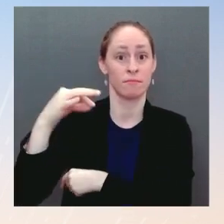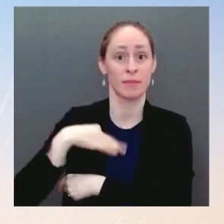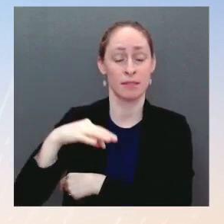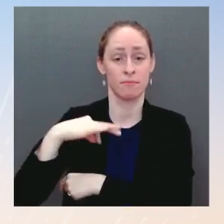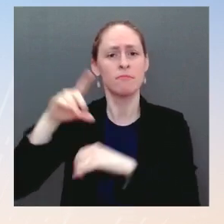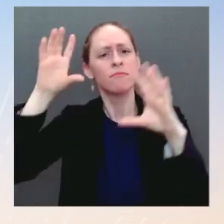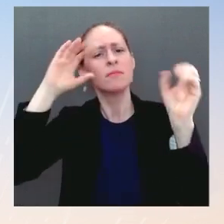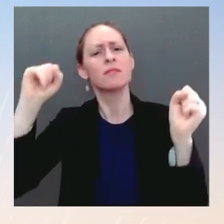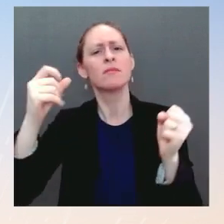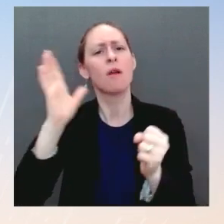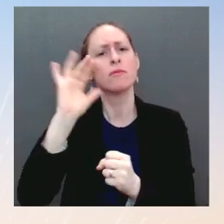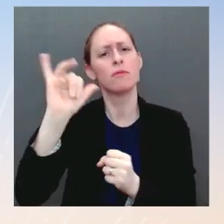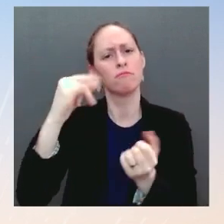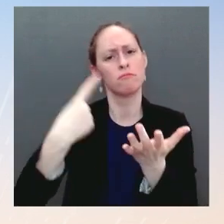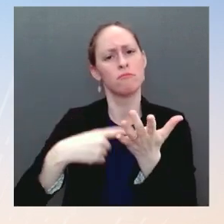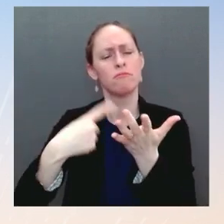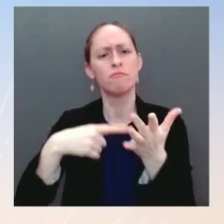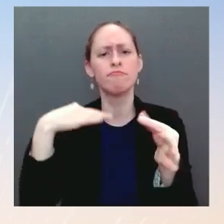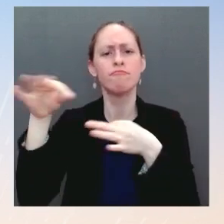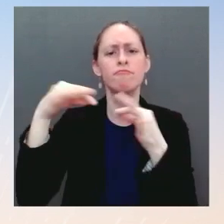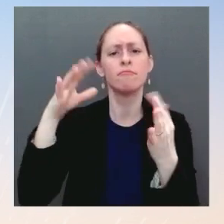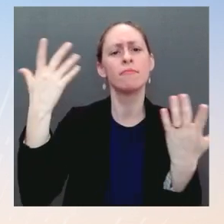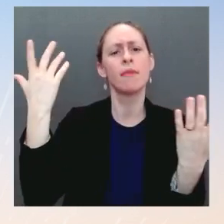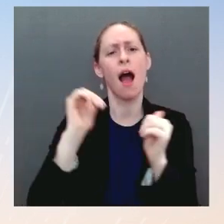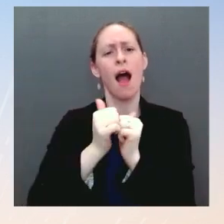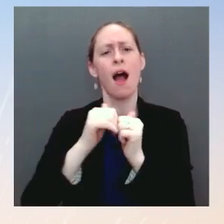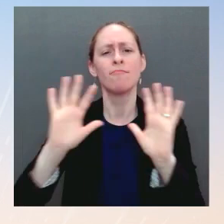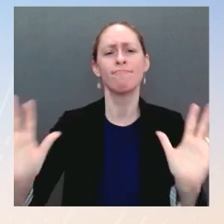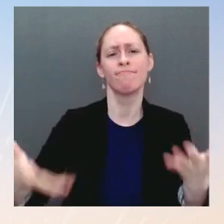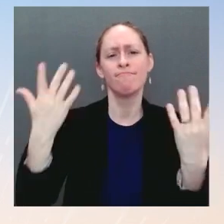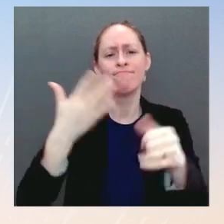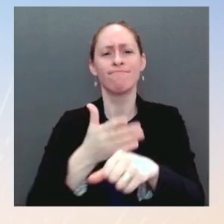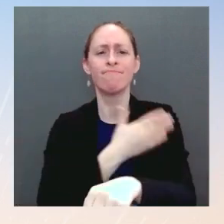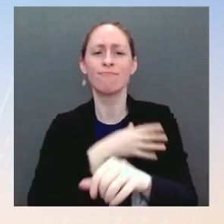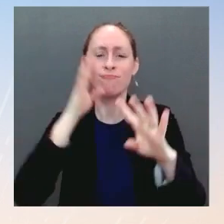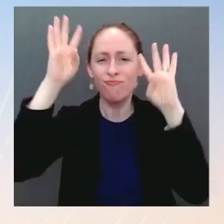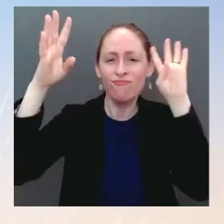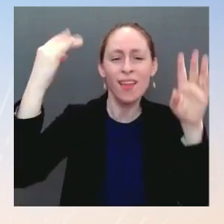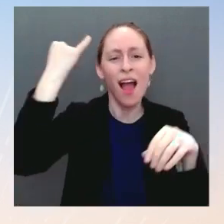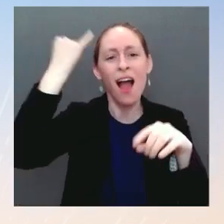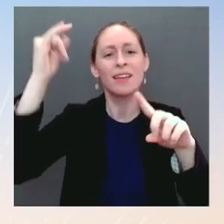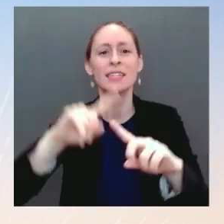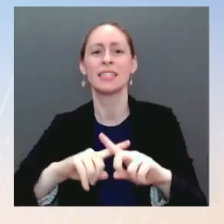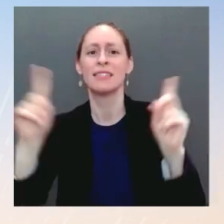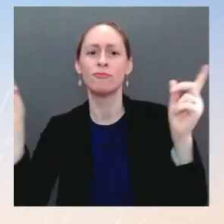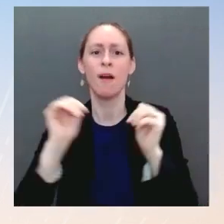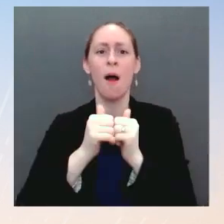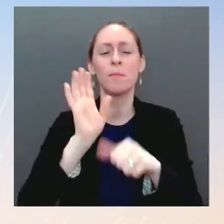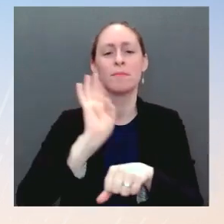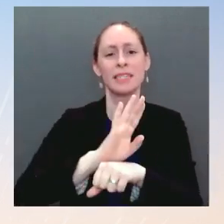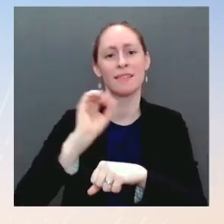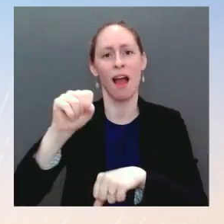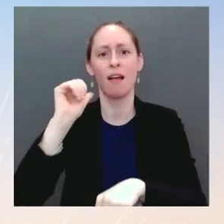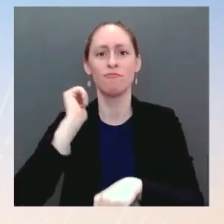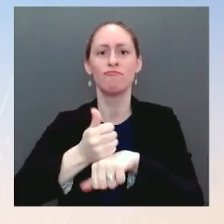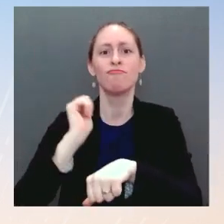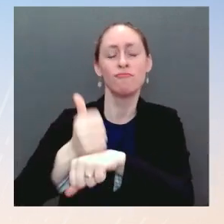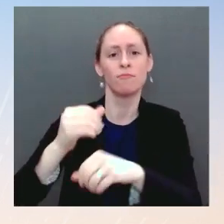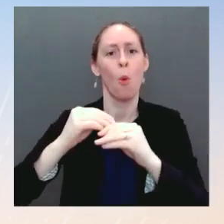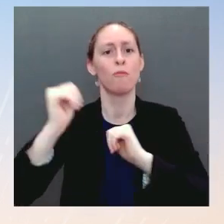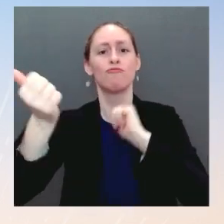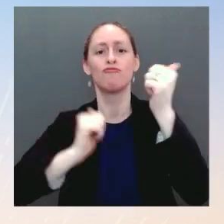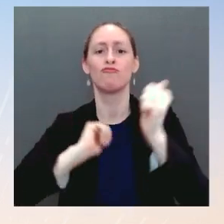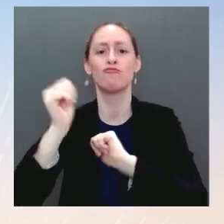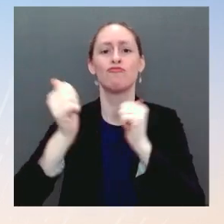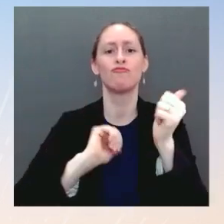-compete the world with the sort of competitiveness legislation that he has long championed. Of course, we love charts, as you know, here. So this is just a